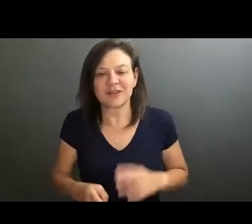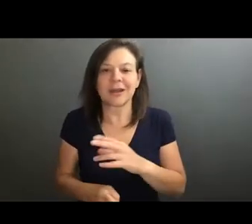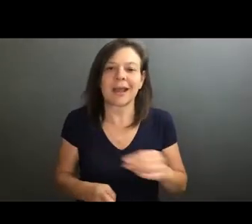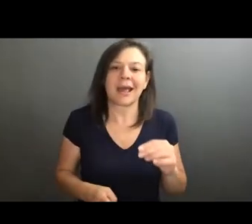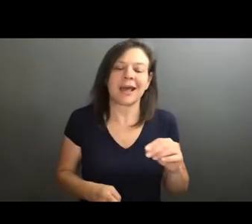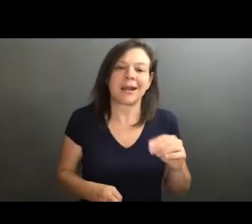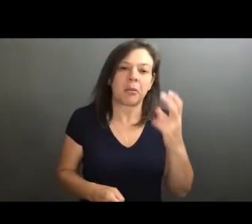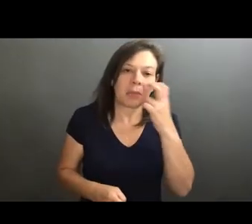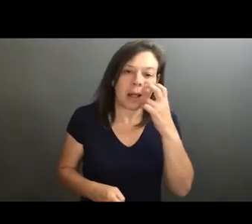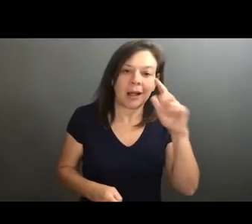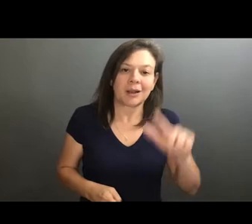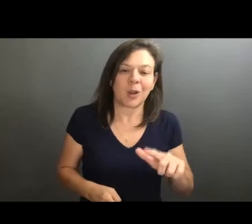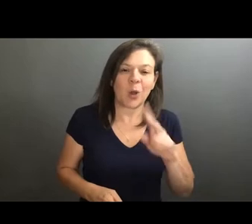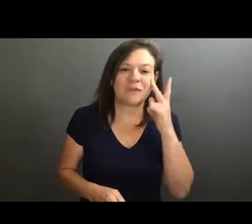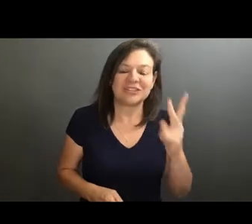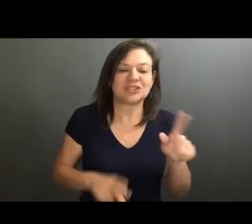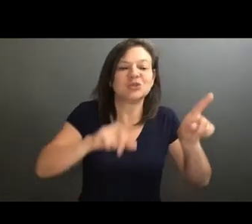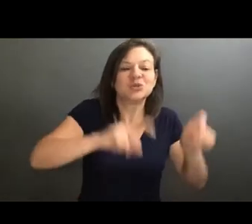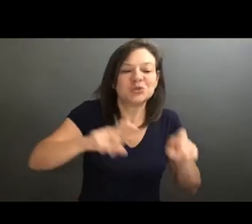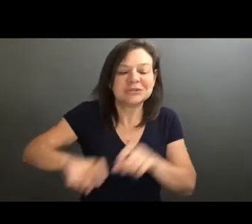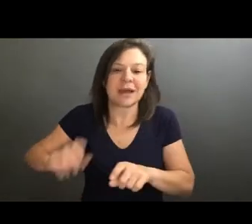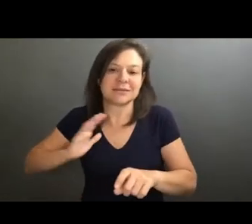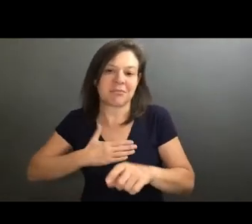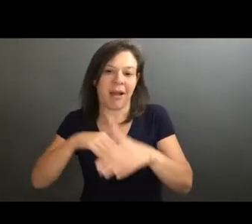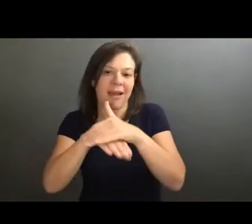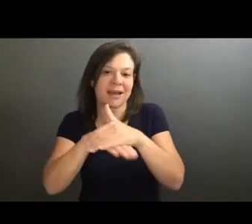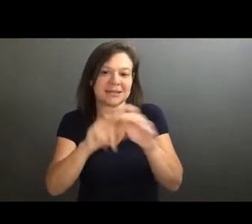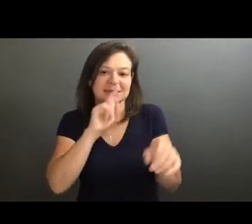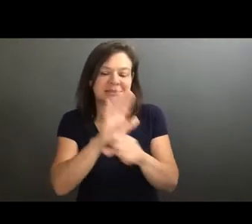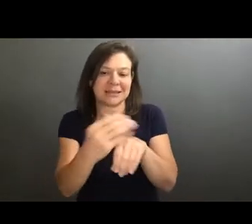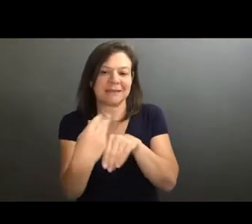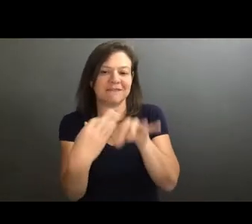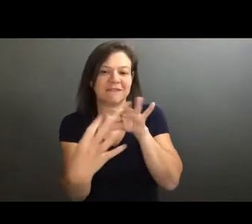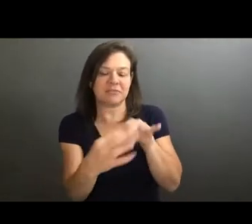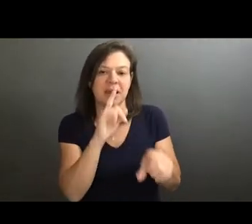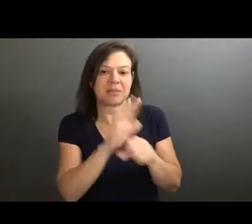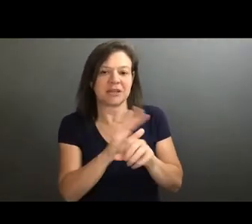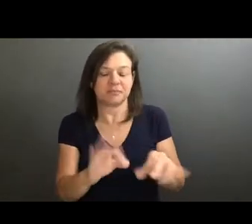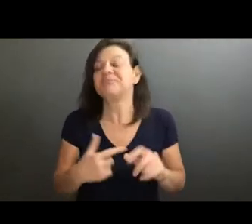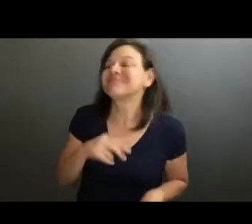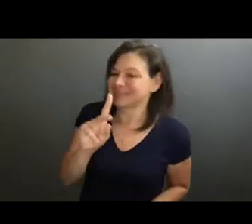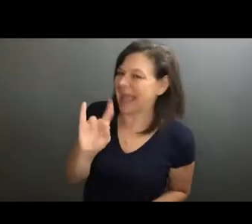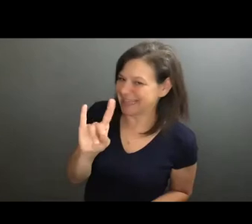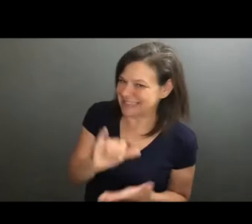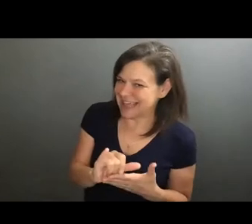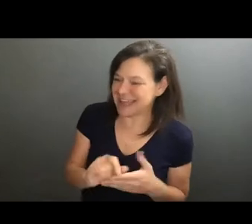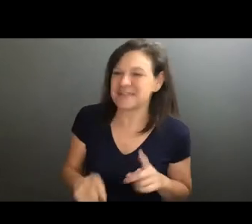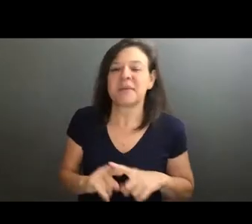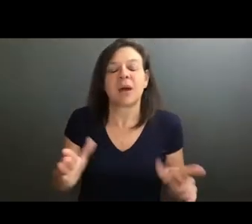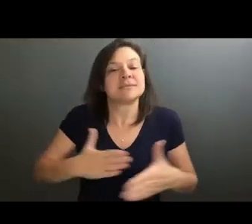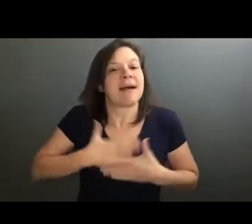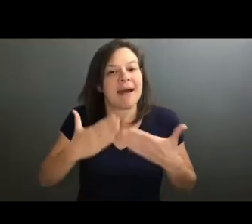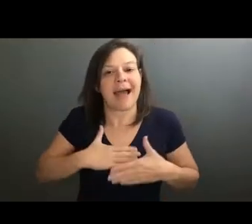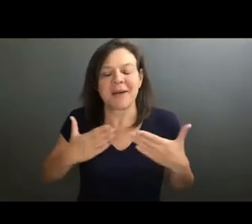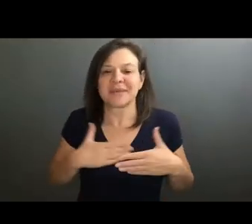vision user to kind of test those measures. that makes sense to provide feedback, which I did for that project, but I was so happy. was such a